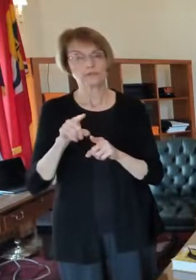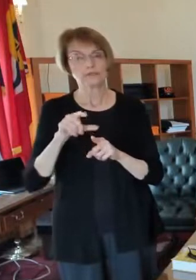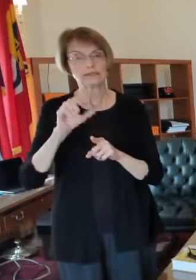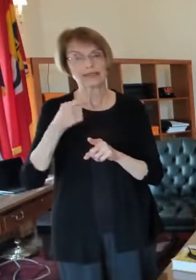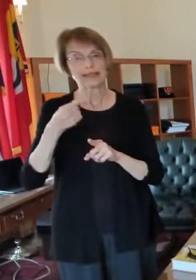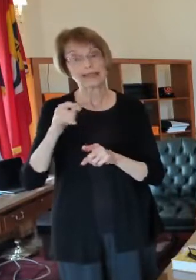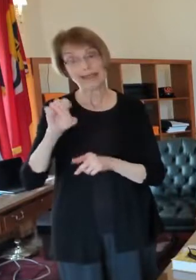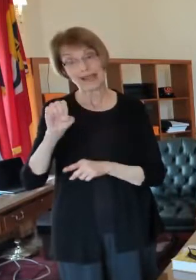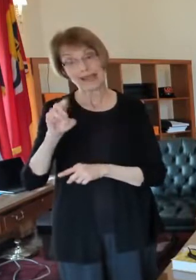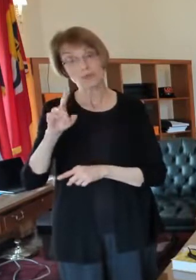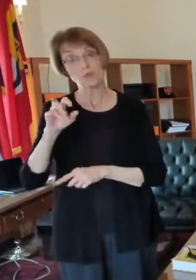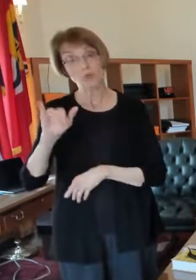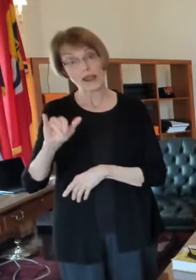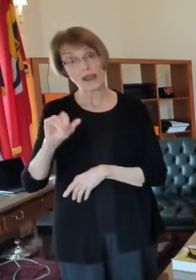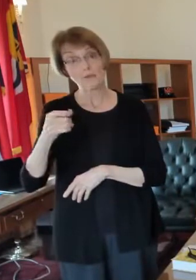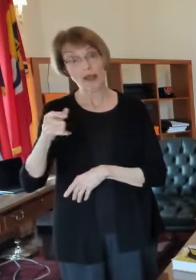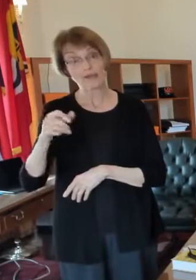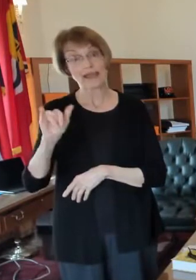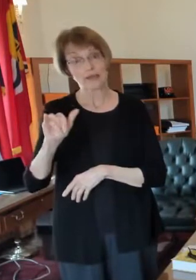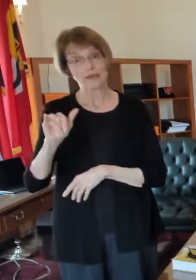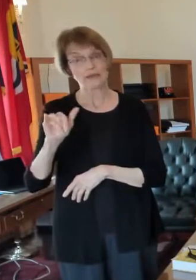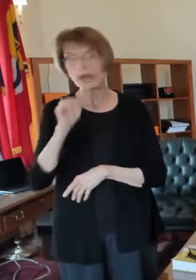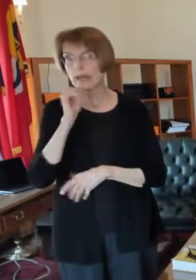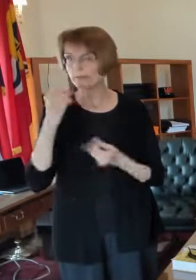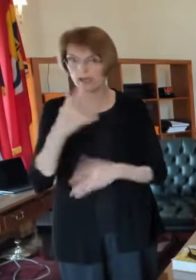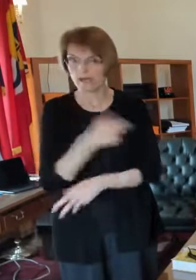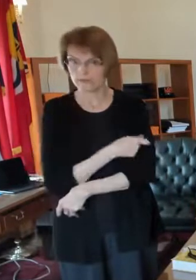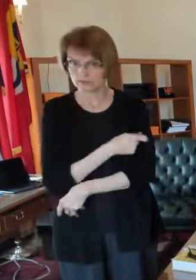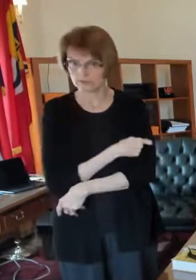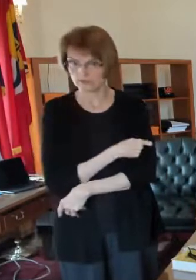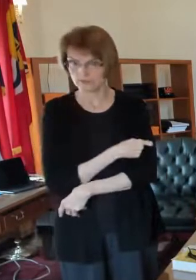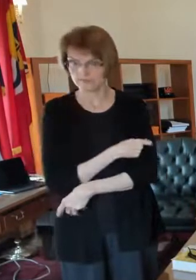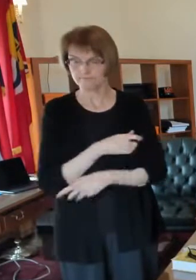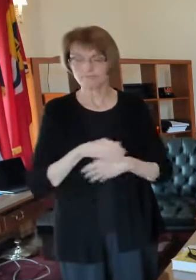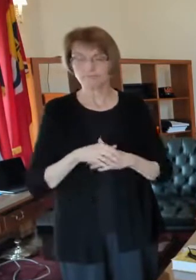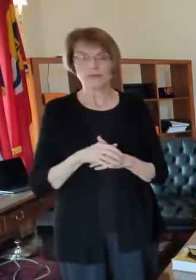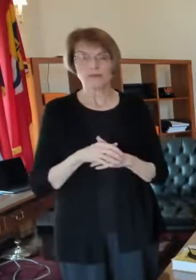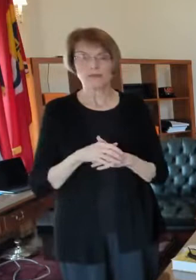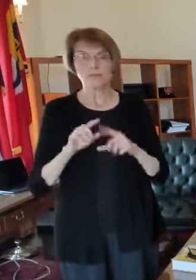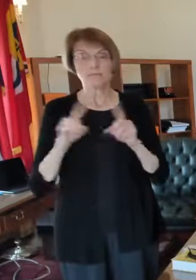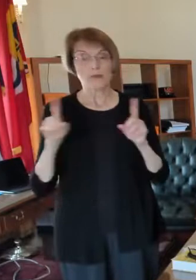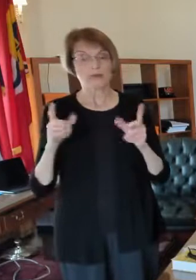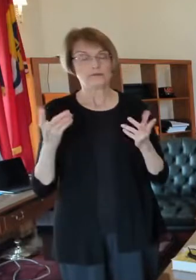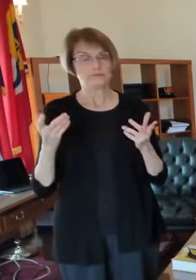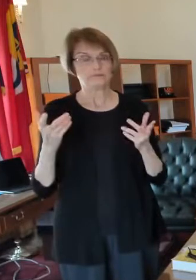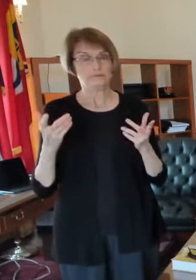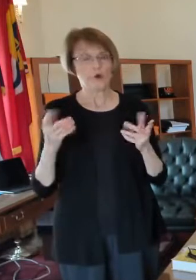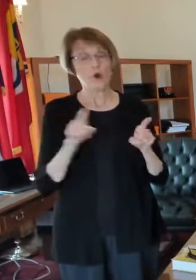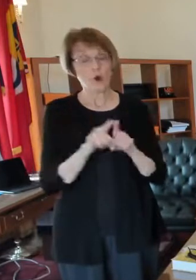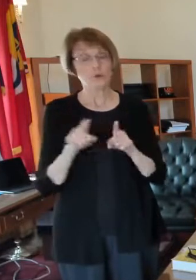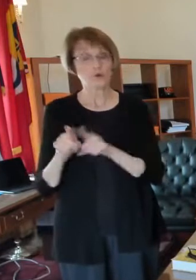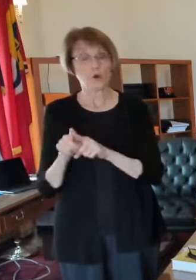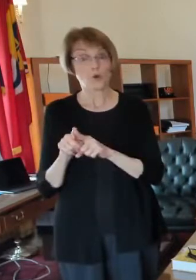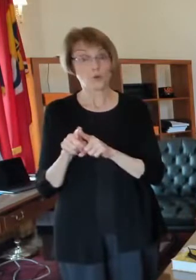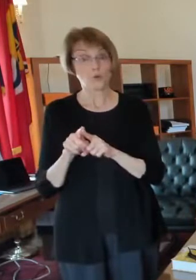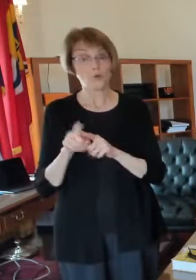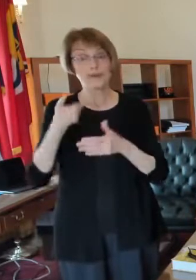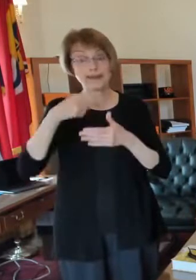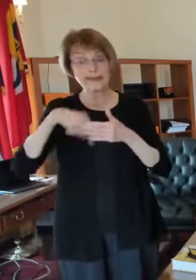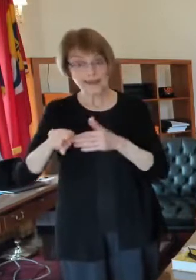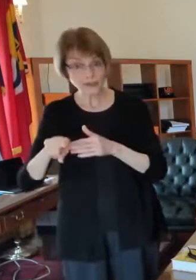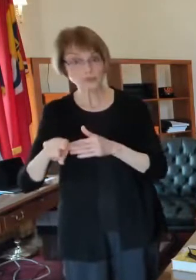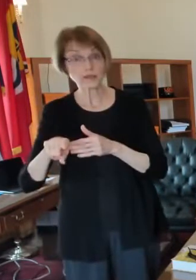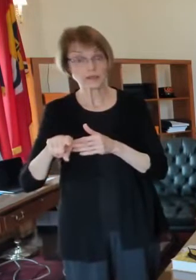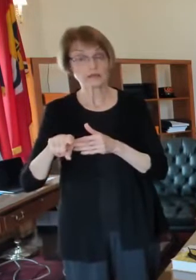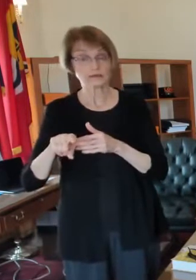don't have a lot of doses but they have a few at least they had a few uh but in addition to that next week we're